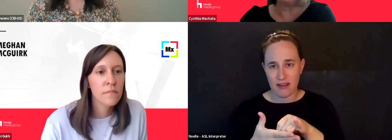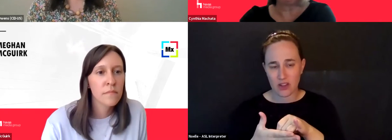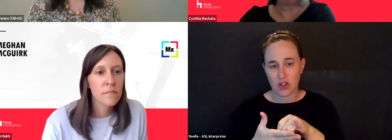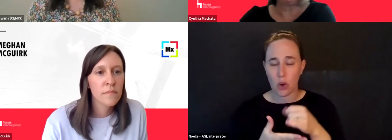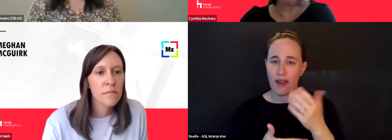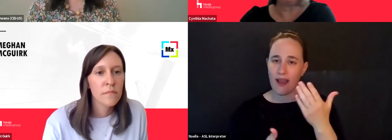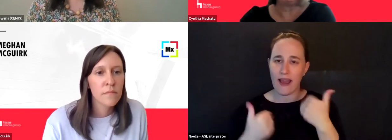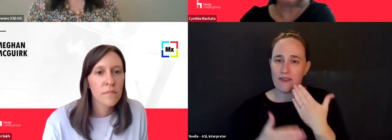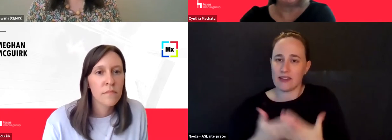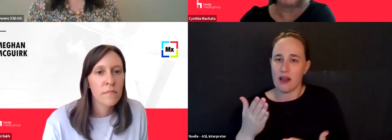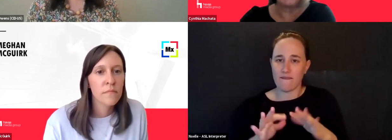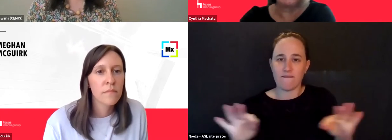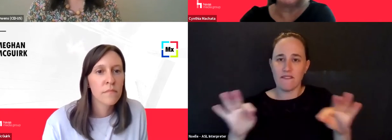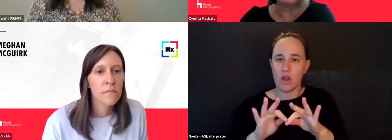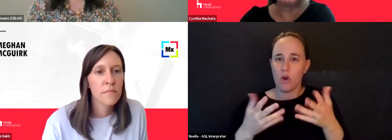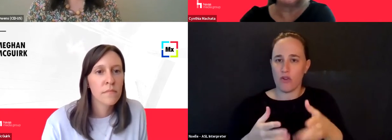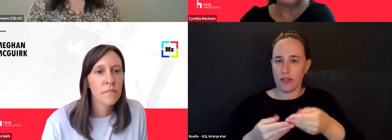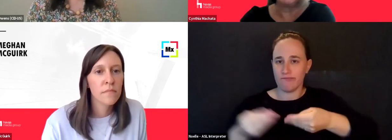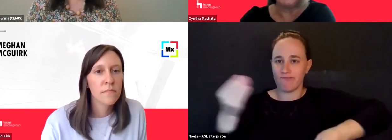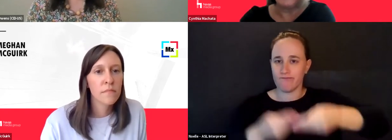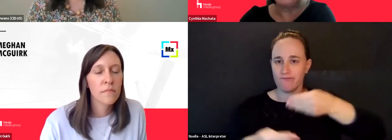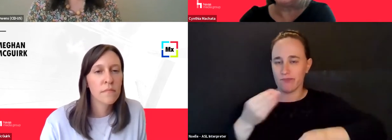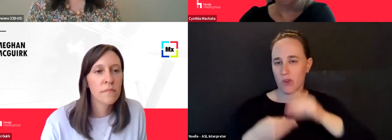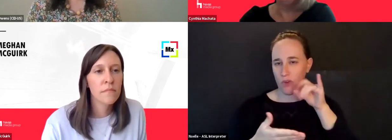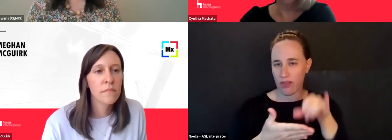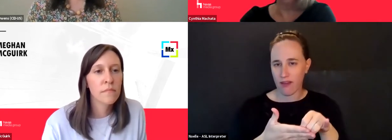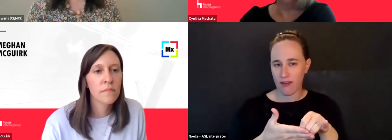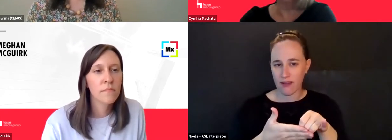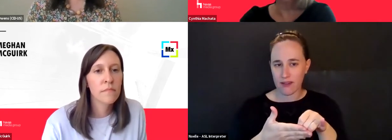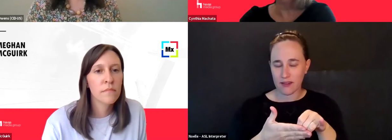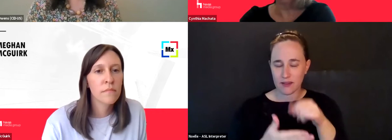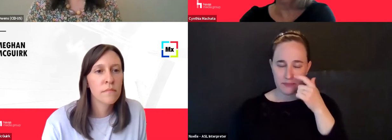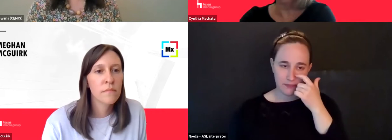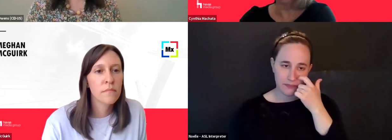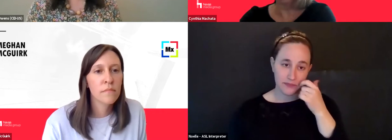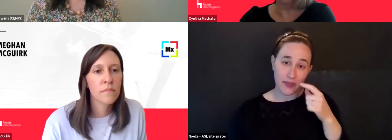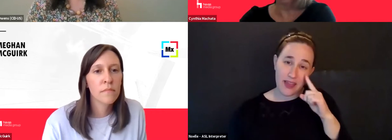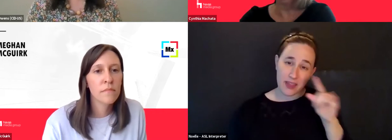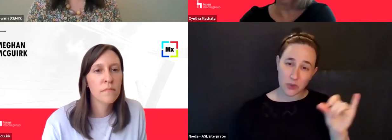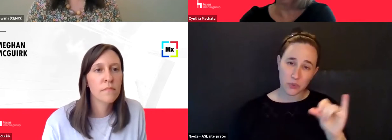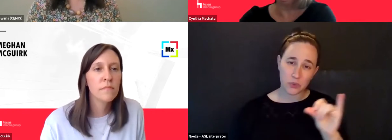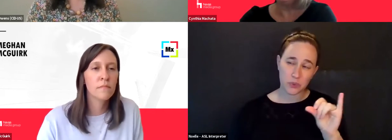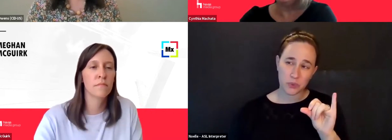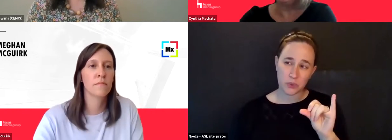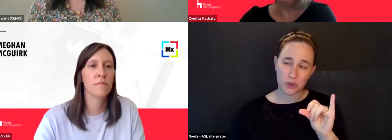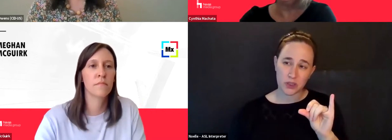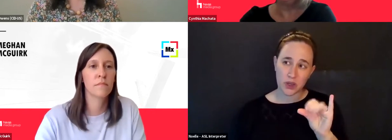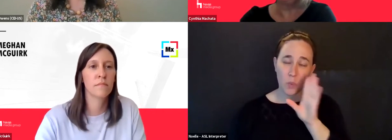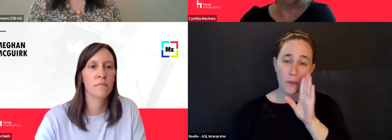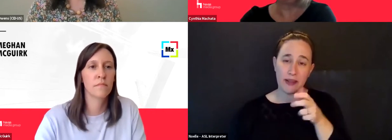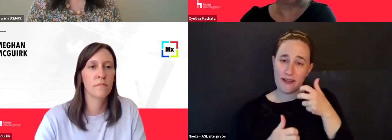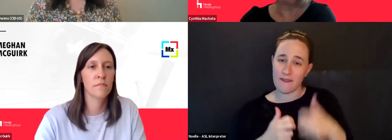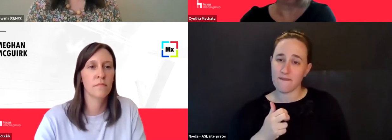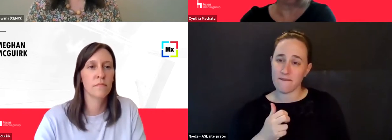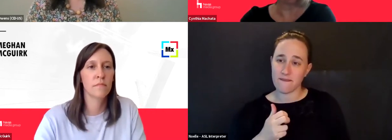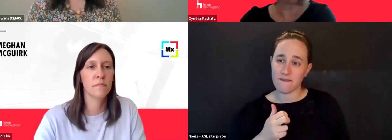value exchange, um, for that. So, and I, and I, I think also it would be very difficult to